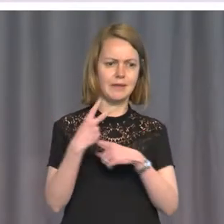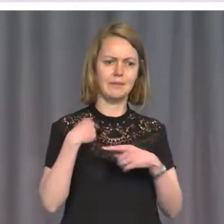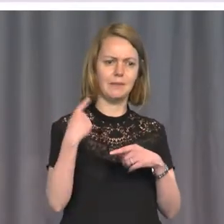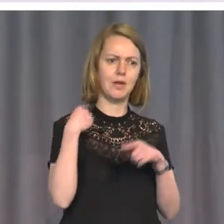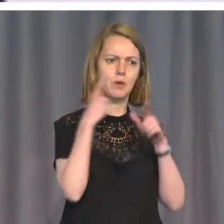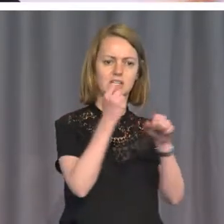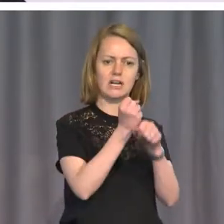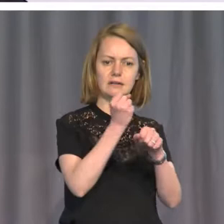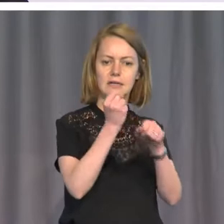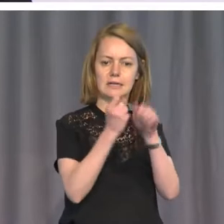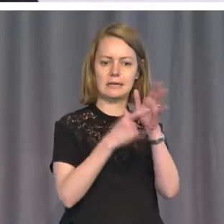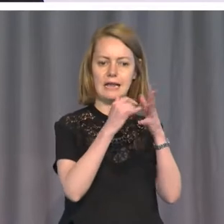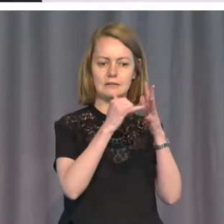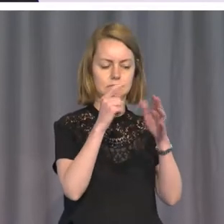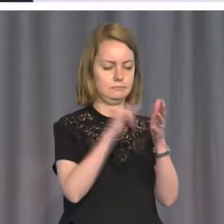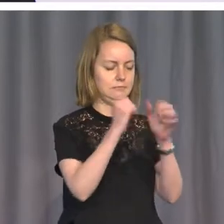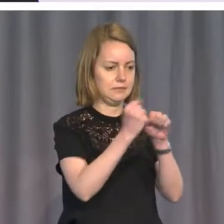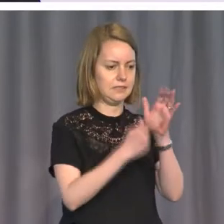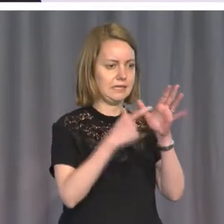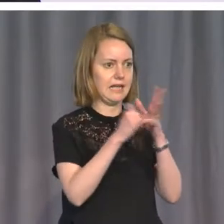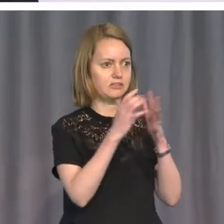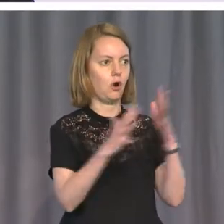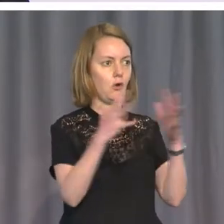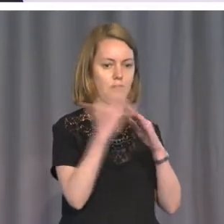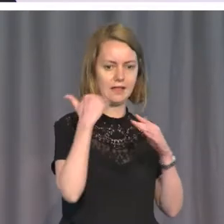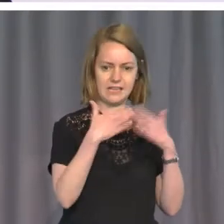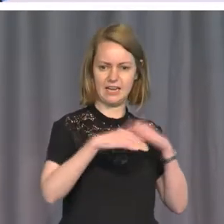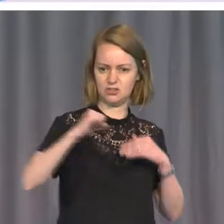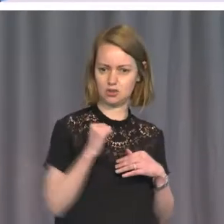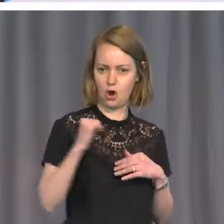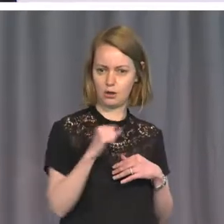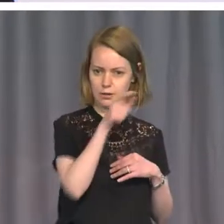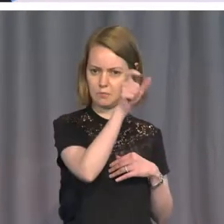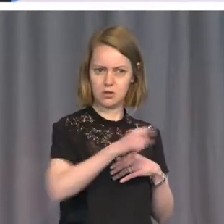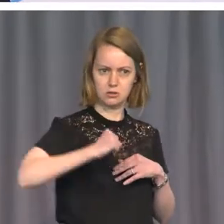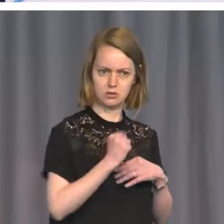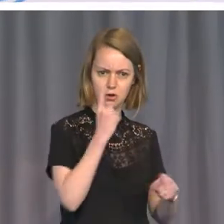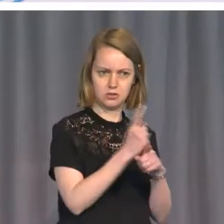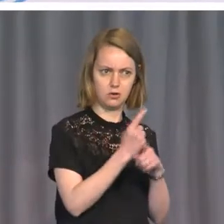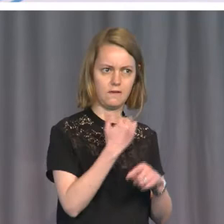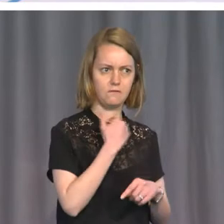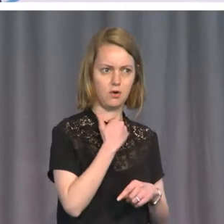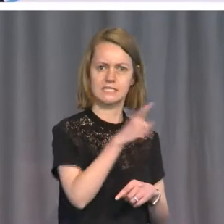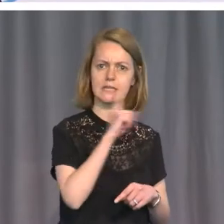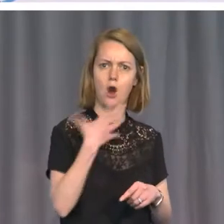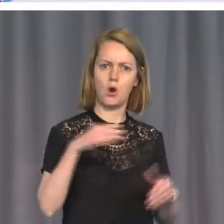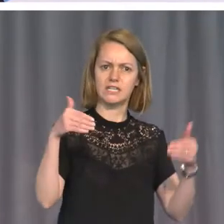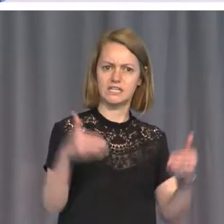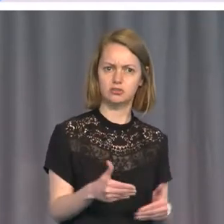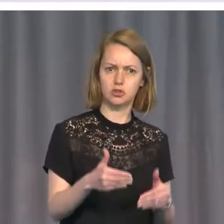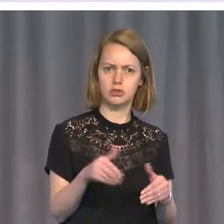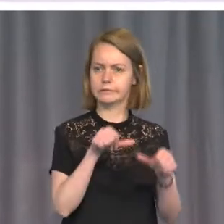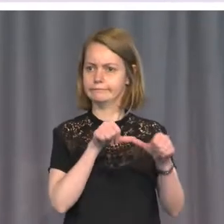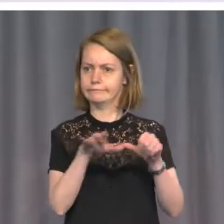day, where the chairman with a very pronounced Scottish accent said to the audience, I want to introduce a distinguished